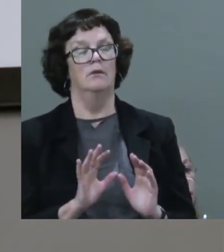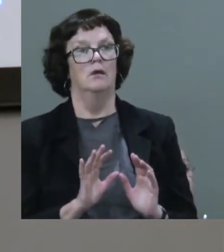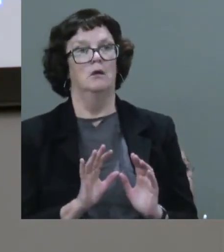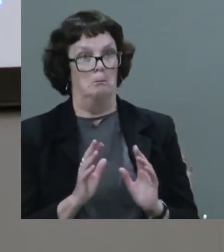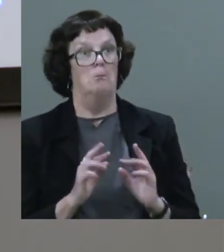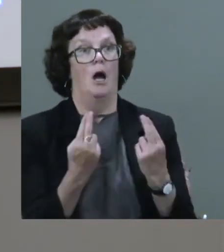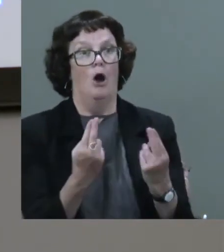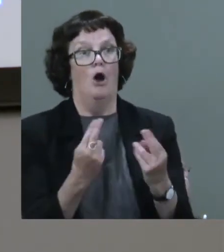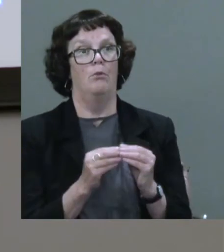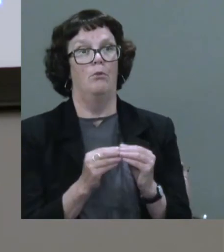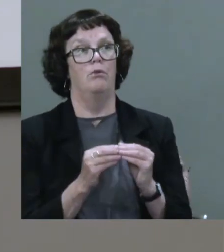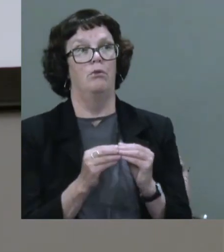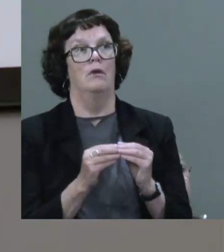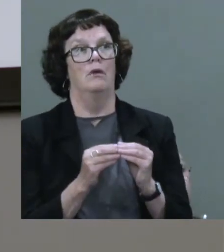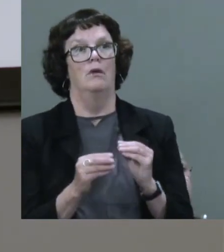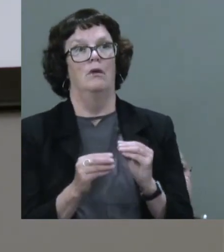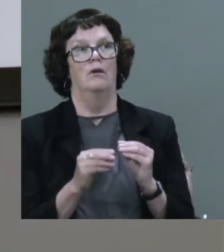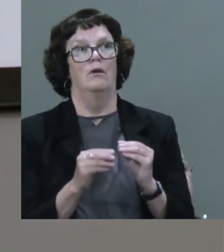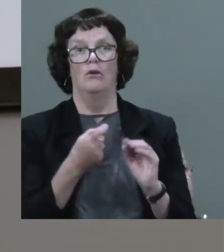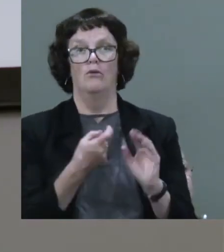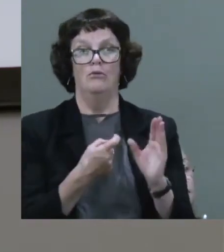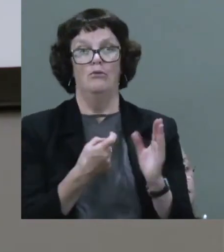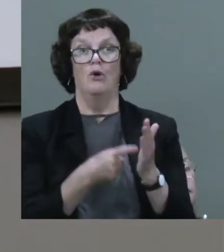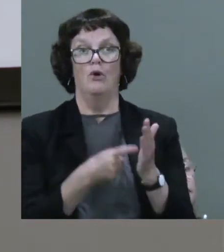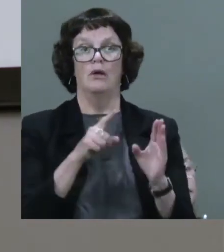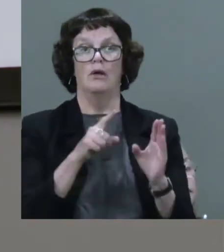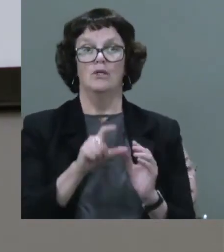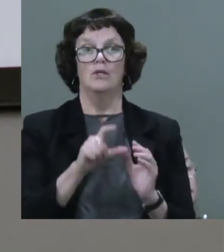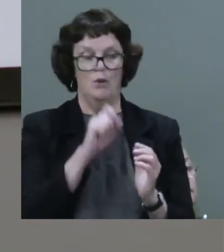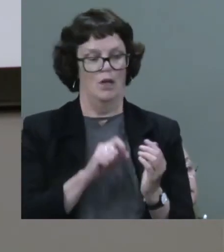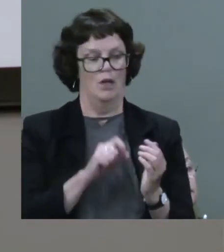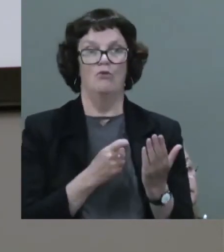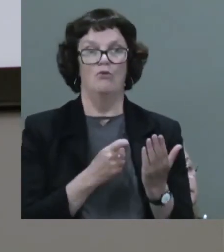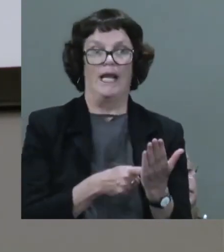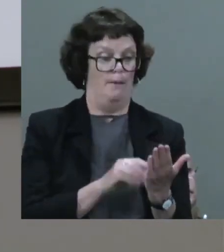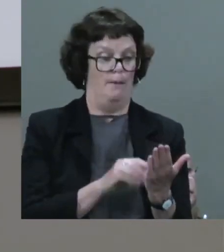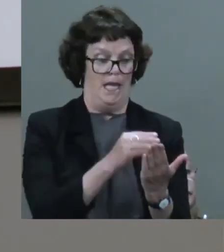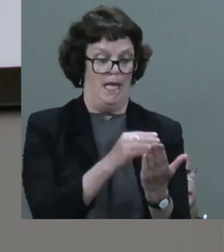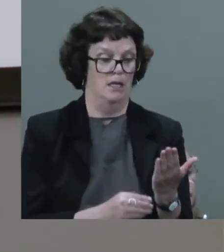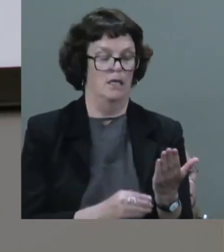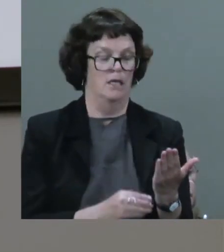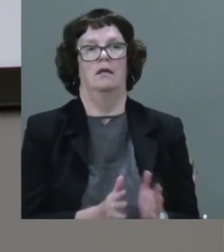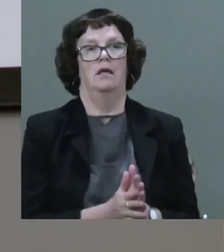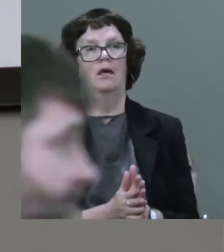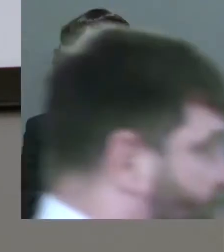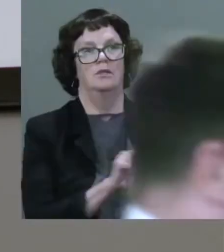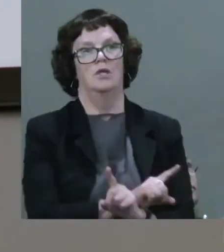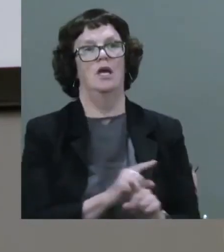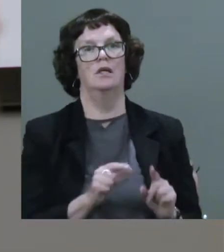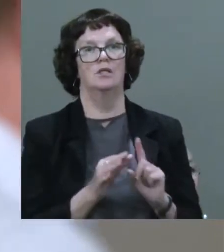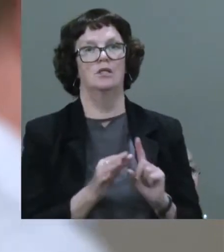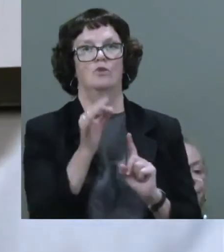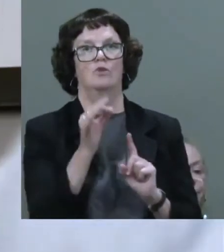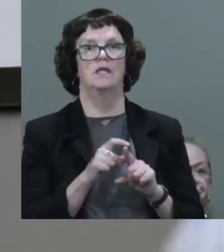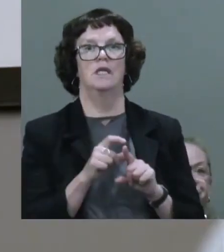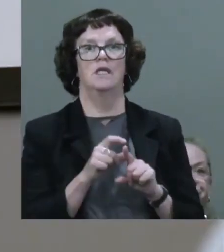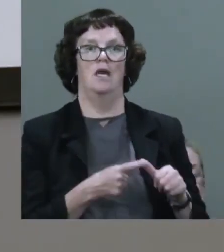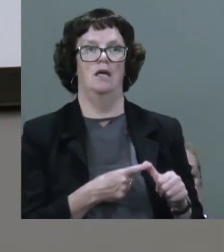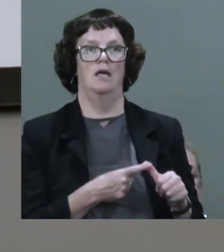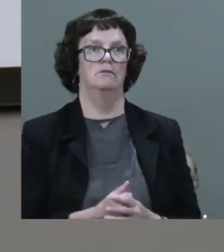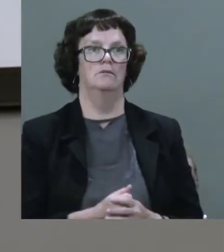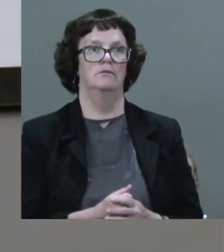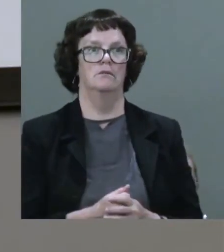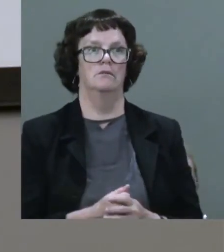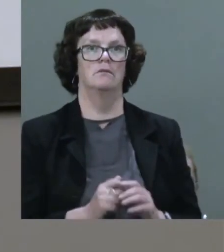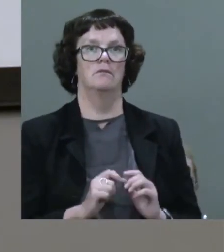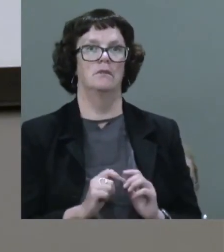recommendation around how we might change the Act as part of the recommendations of the Royal Commission. And I would expect that, you know,